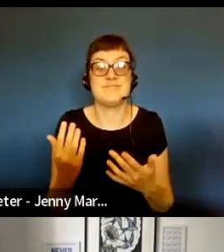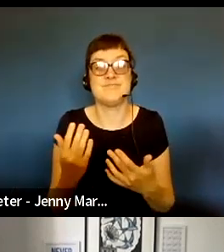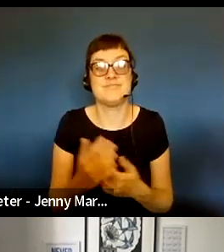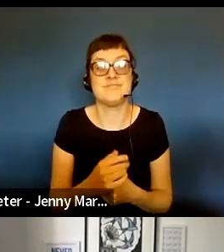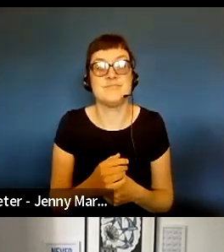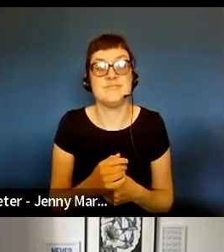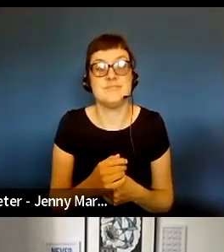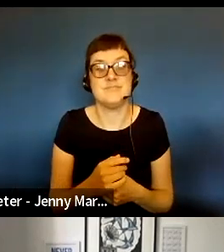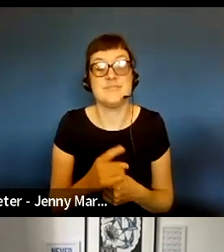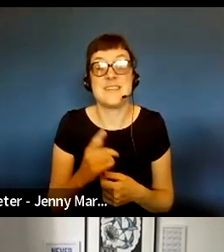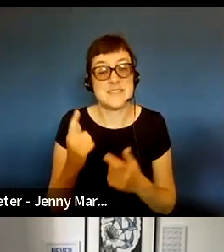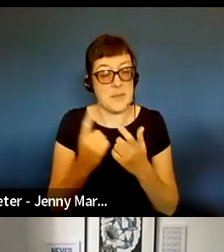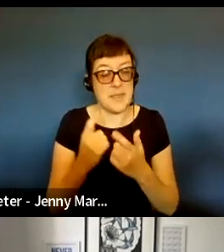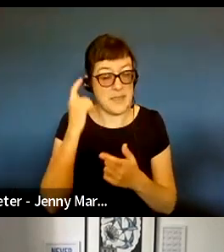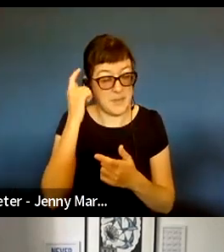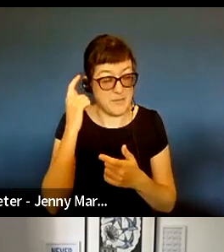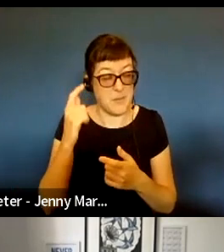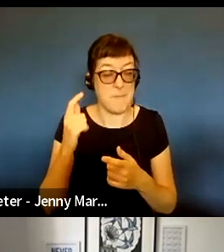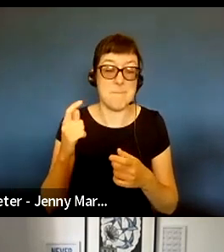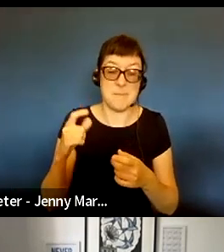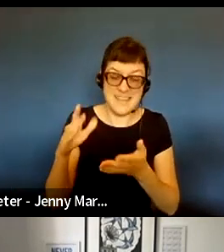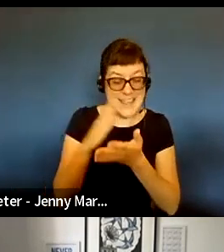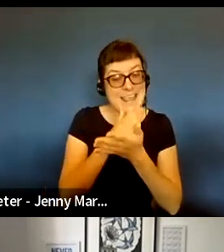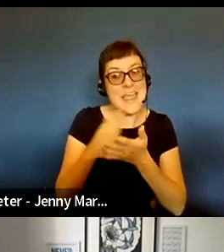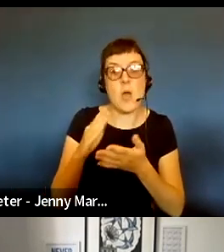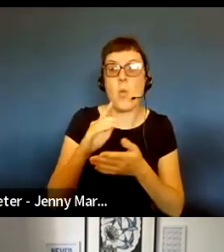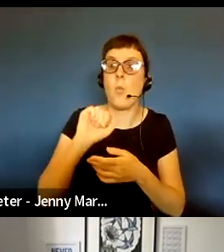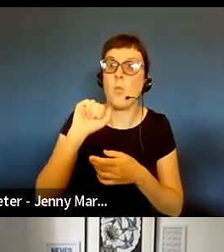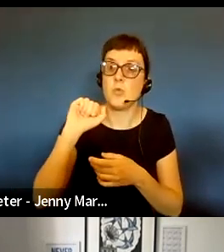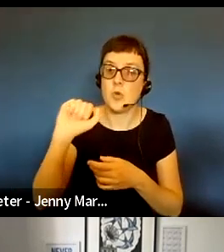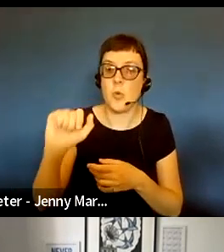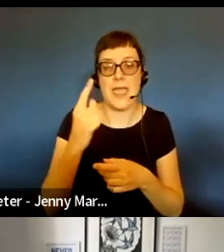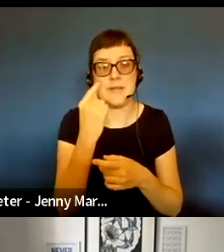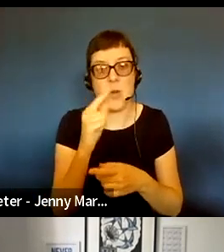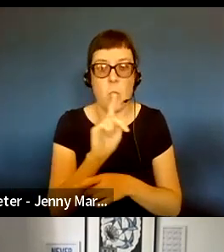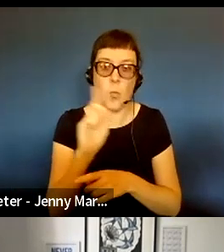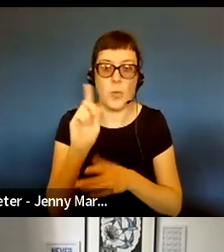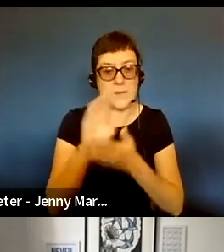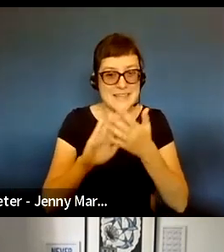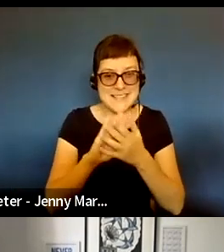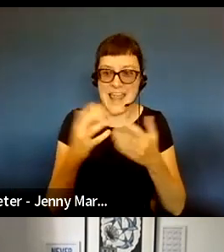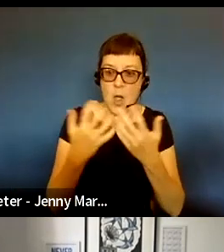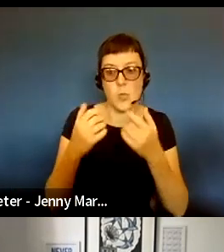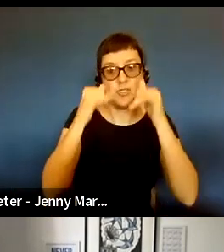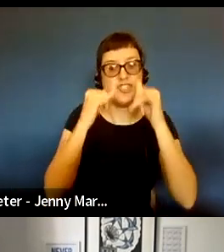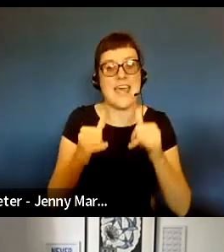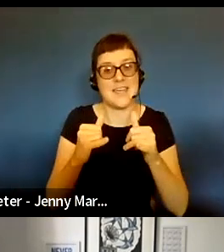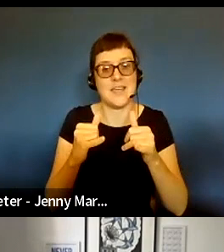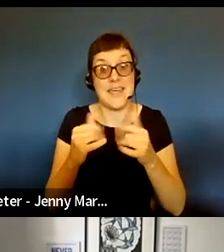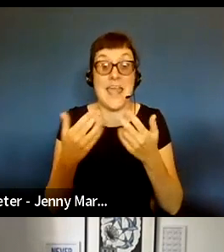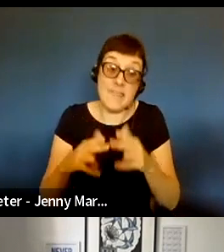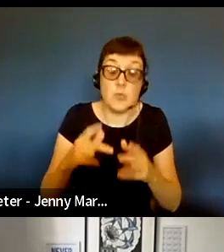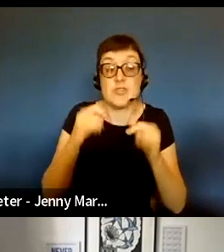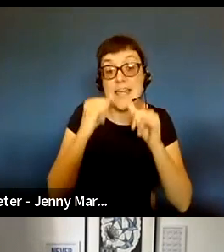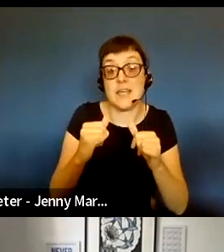think it's something to bear in mind is just being really clear on what your eligibility is and how you're going to check that if you're going to. And that was something that